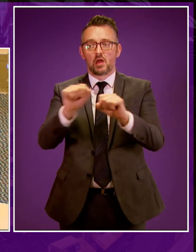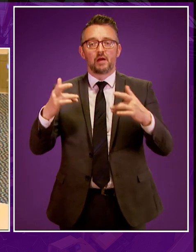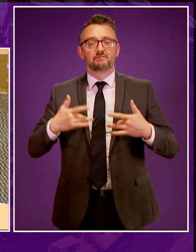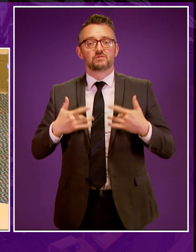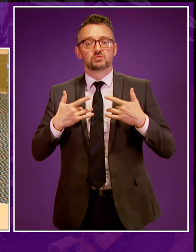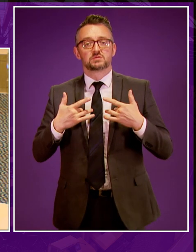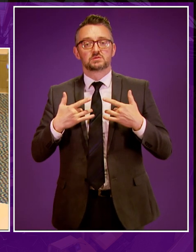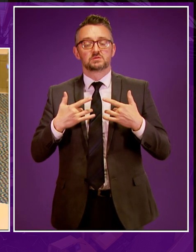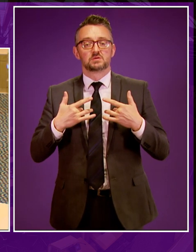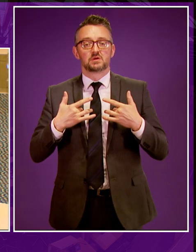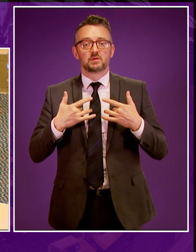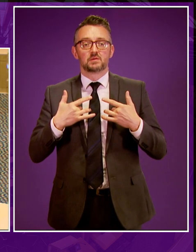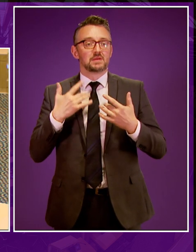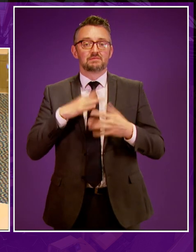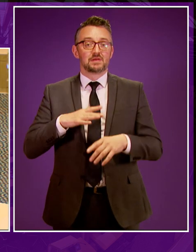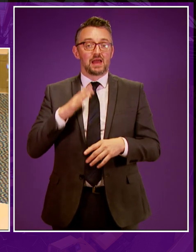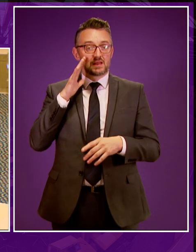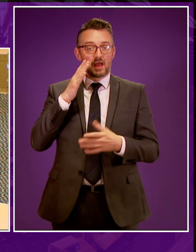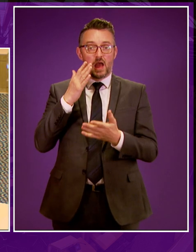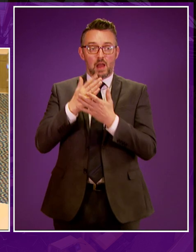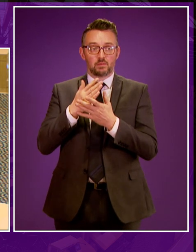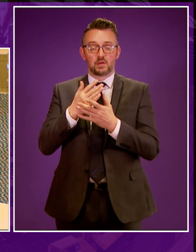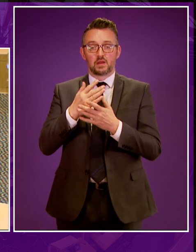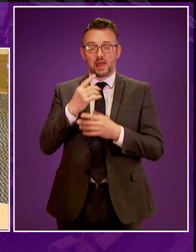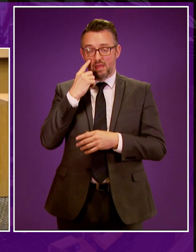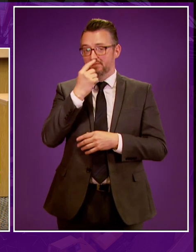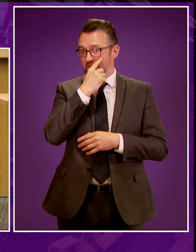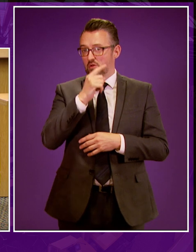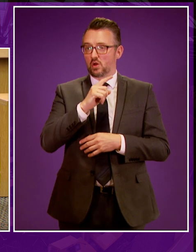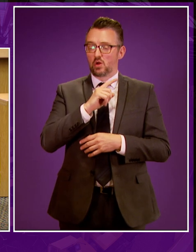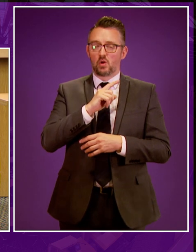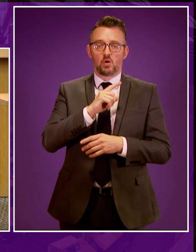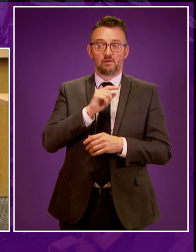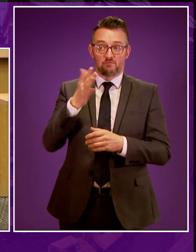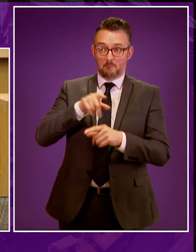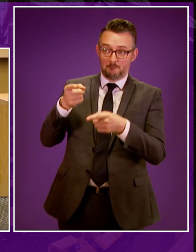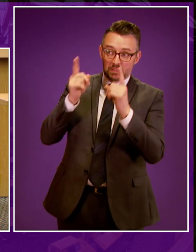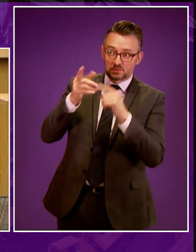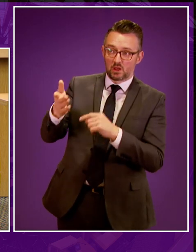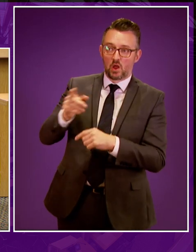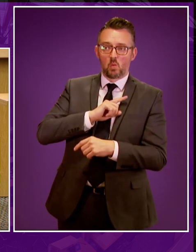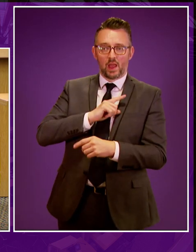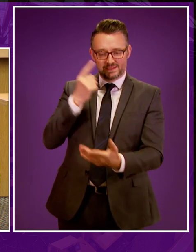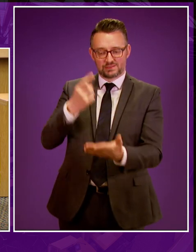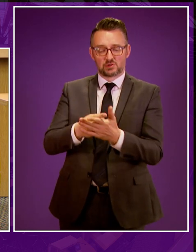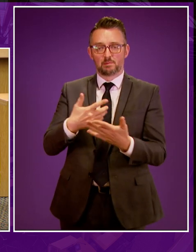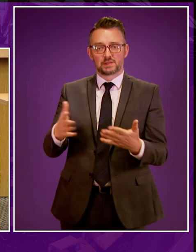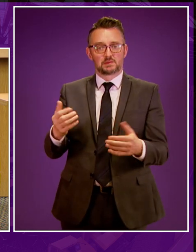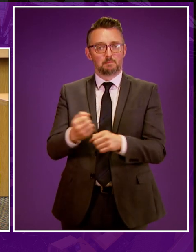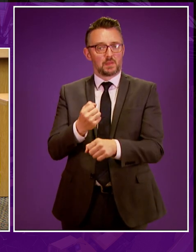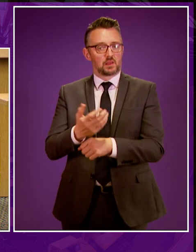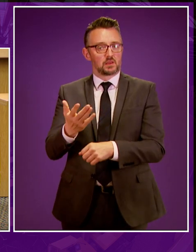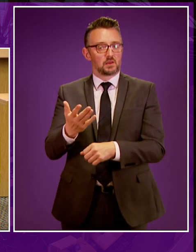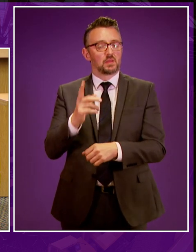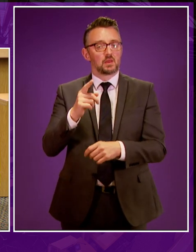The problem is I haven't heard any substantive evidence from the Minister on why or how he made his decision. Now, in fact, the